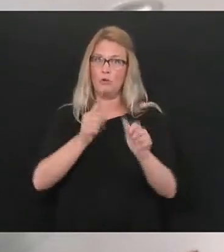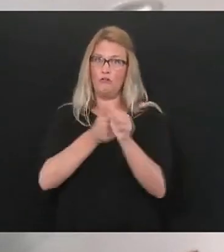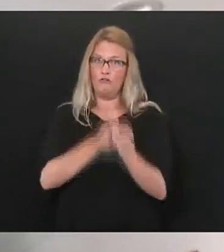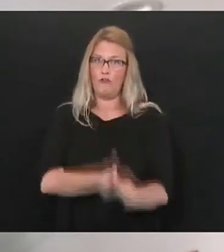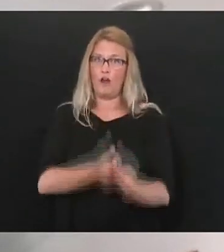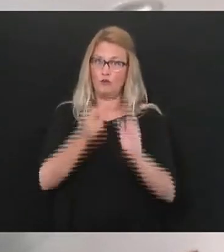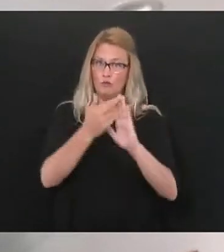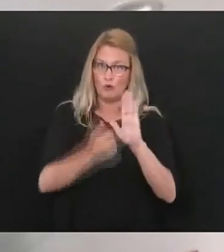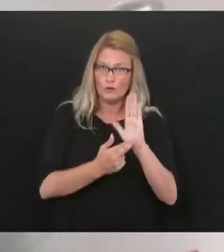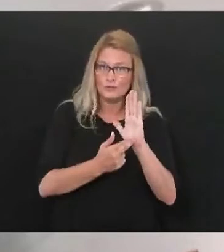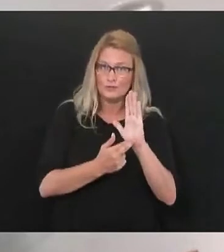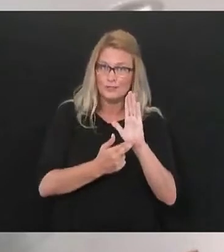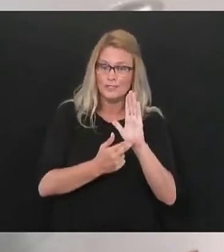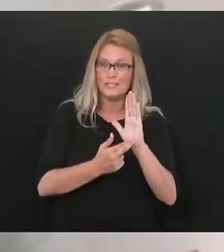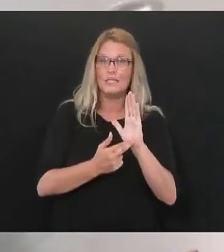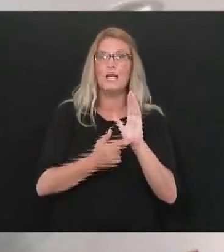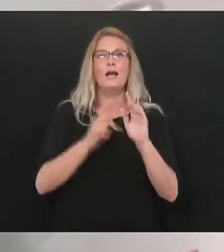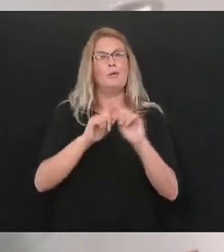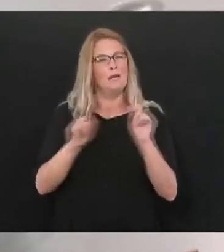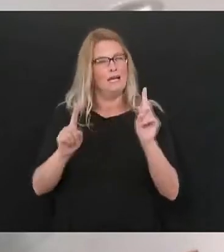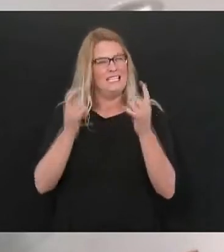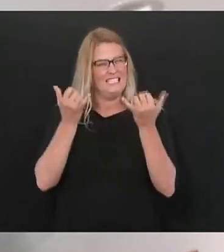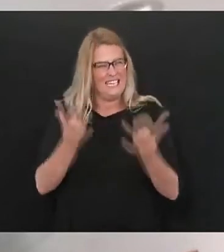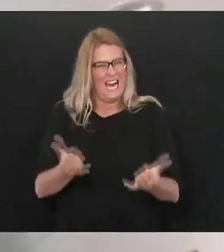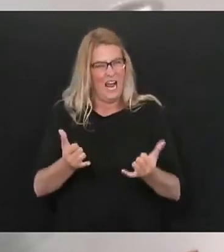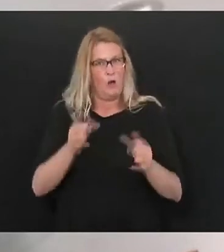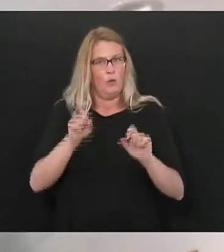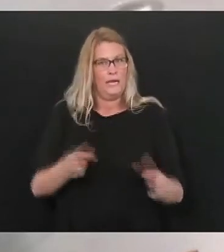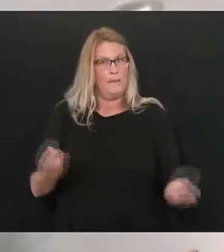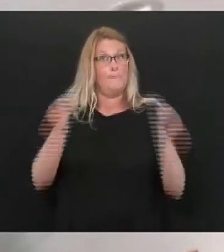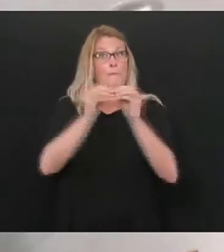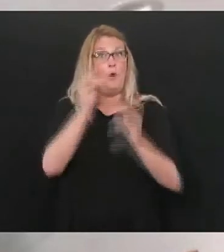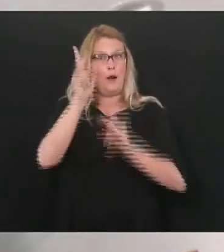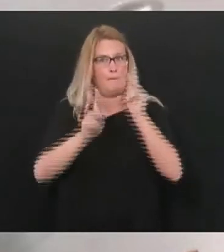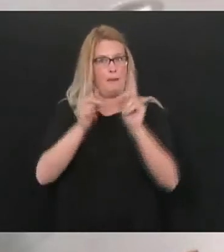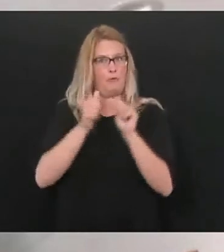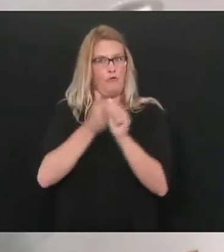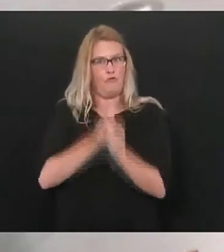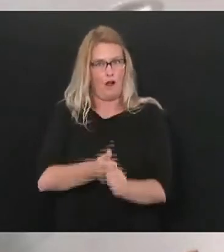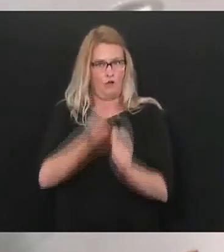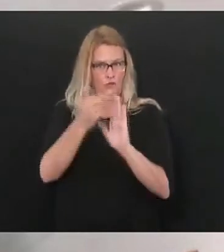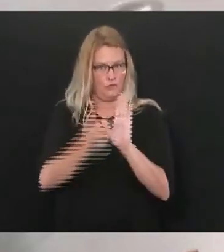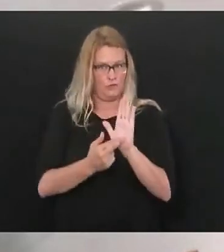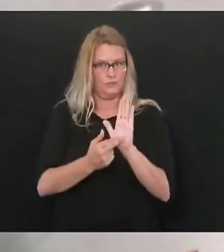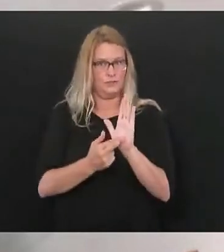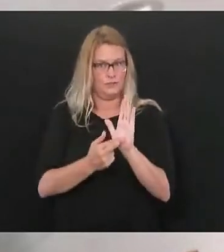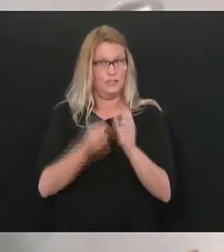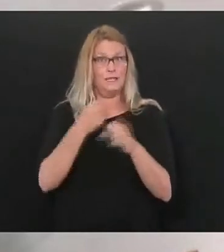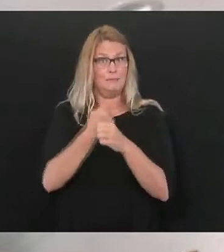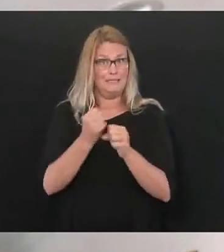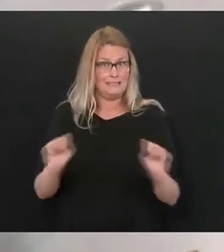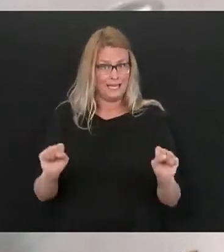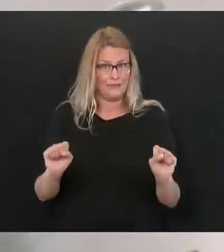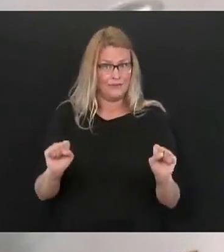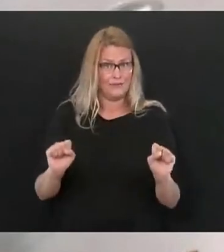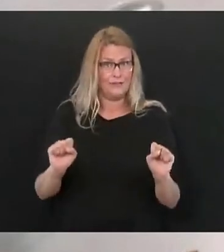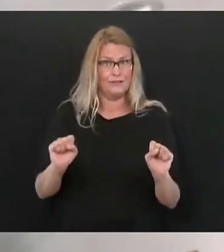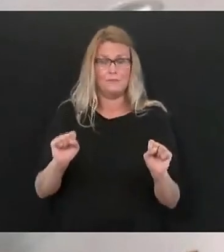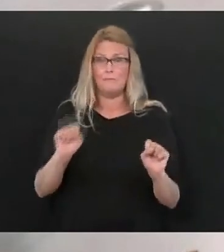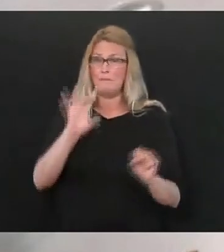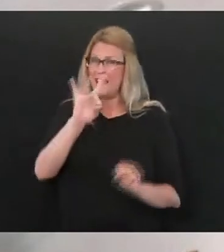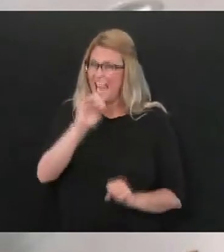citizens but it's time now to recruit even more people to make sure that we're protecting ourselves 80%